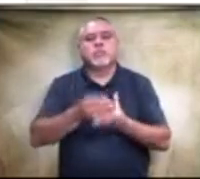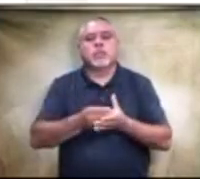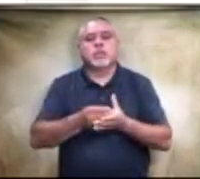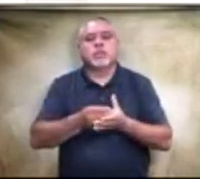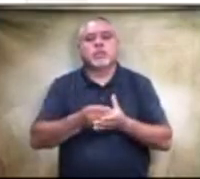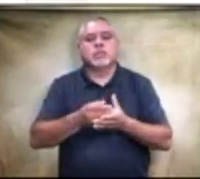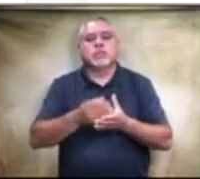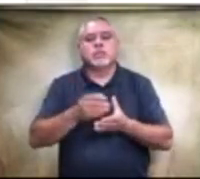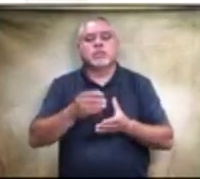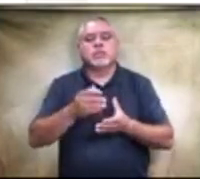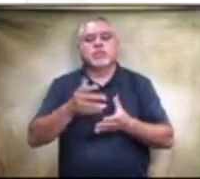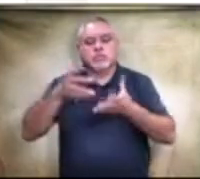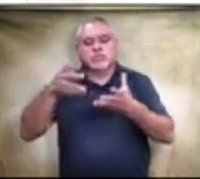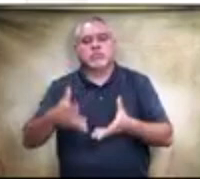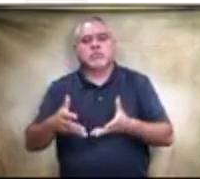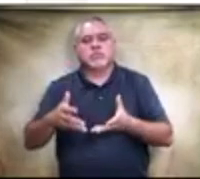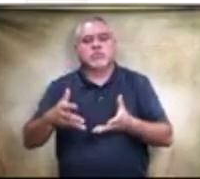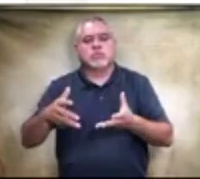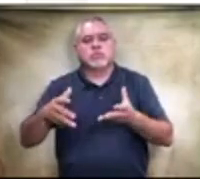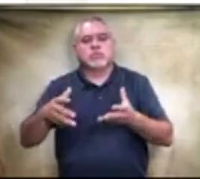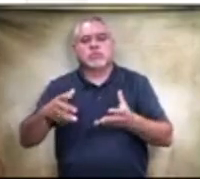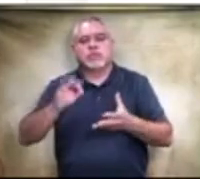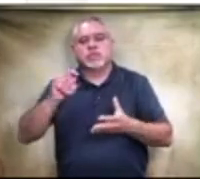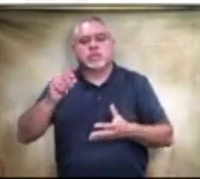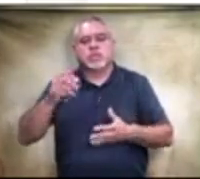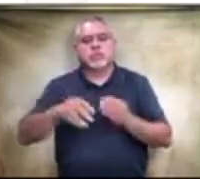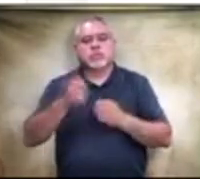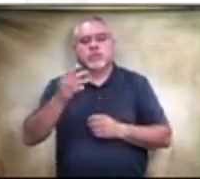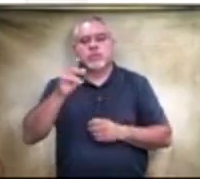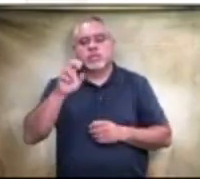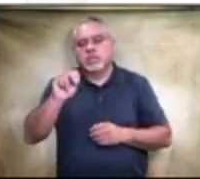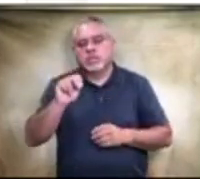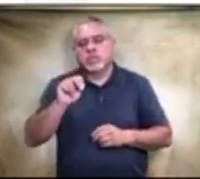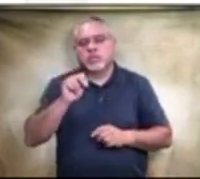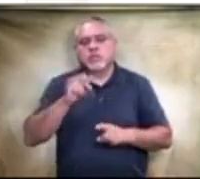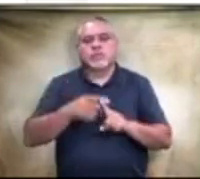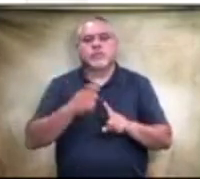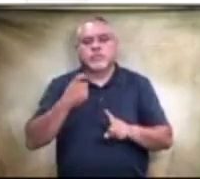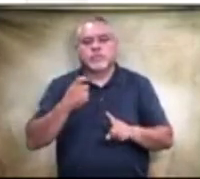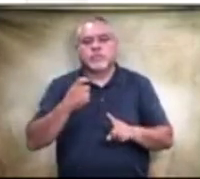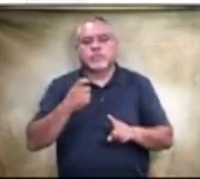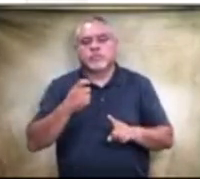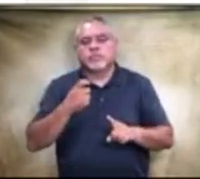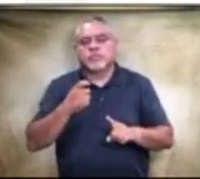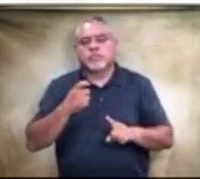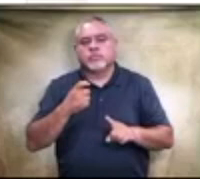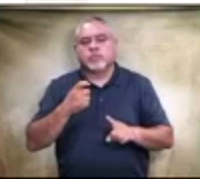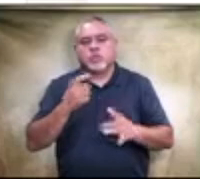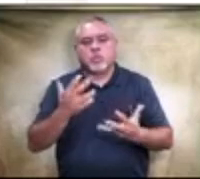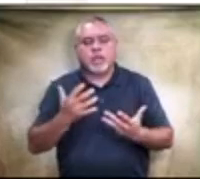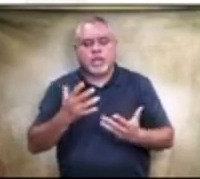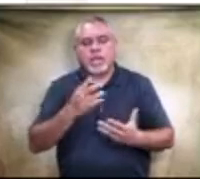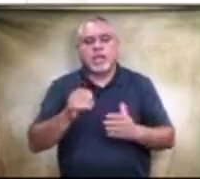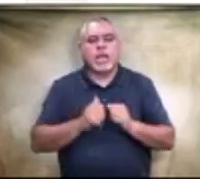extra 12 million now from from waiting and then how are we